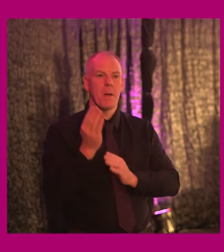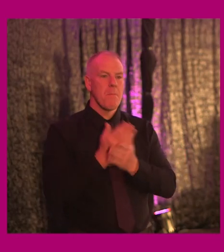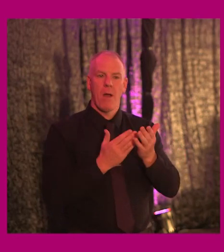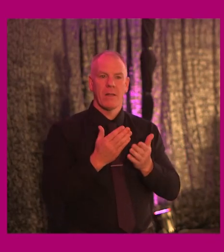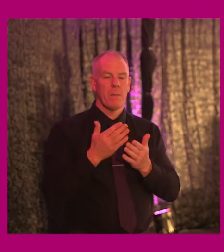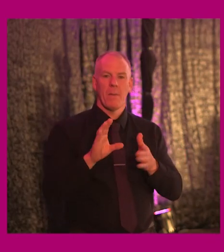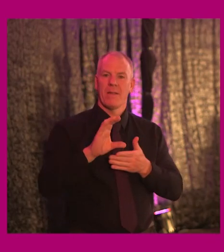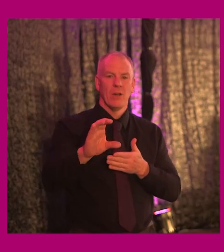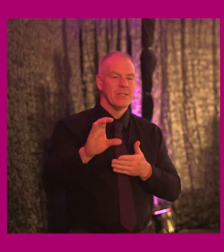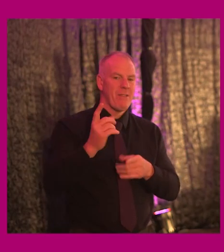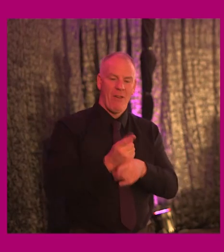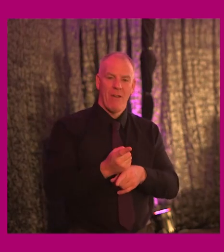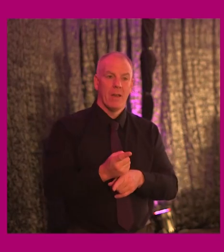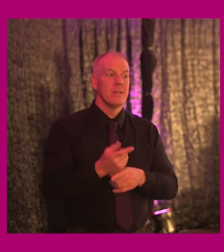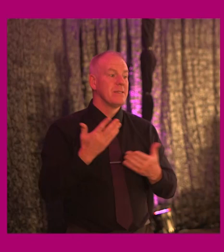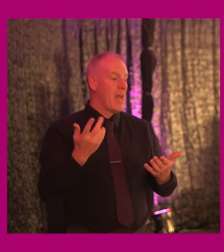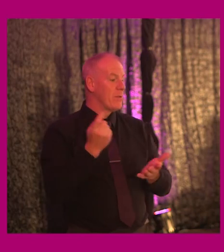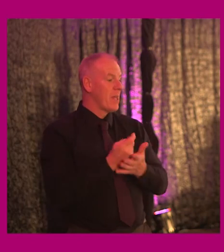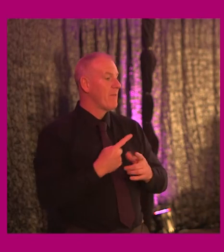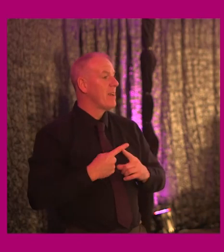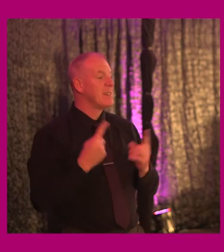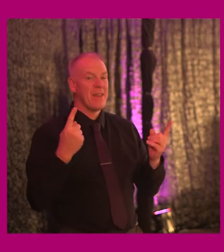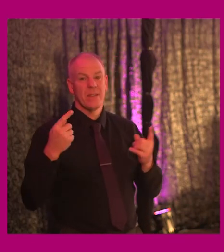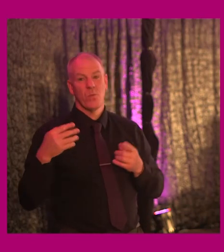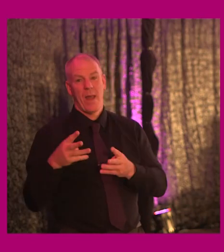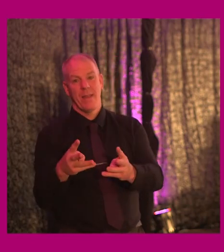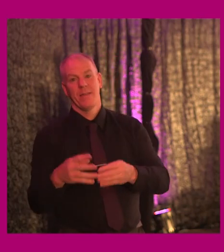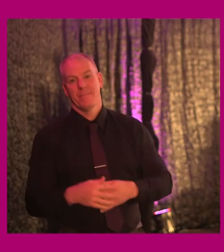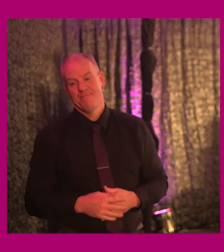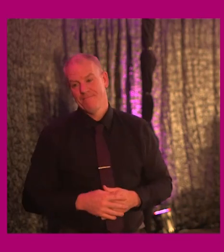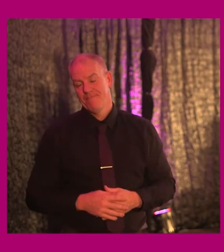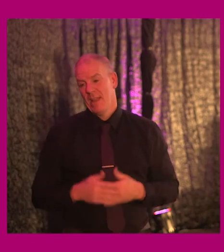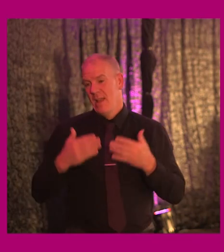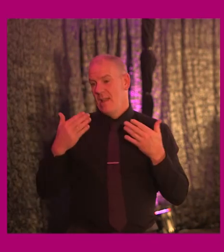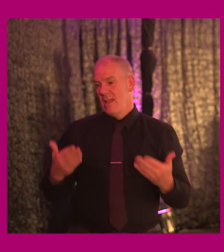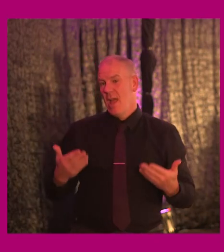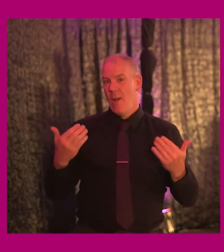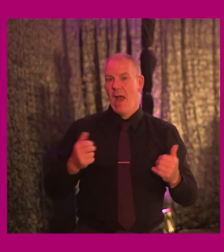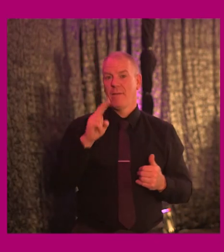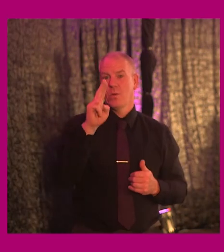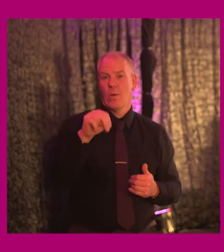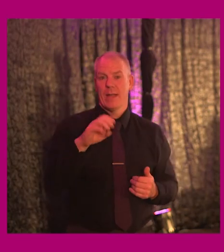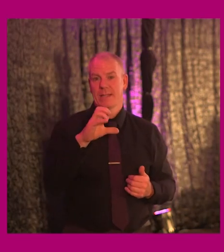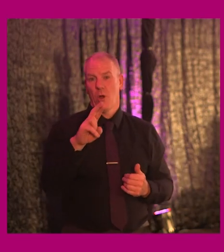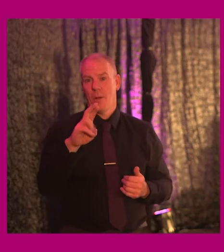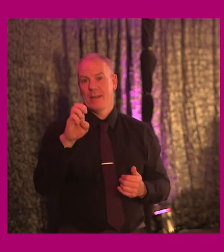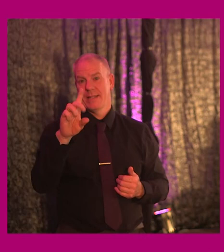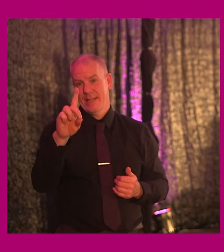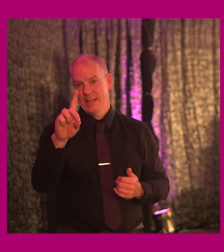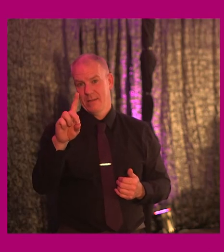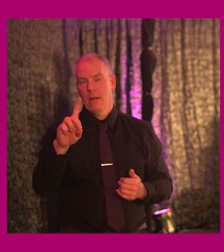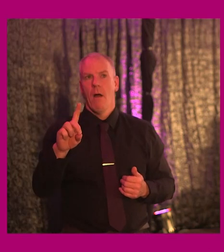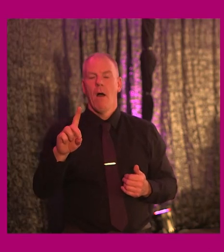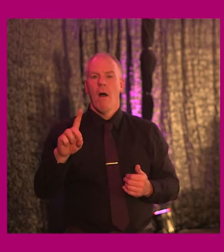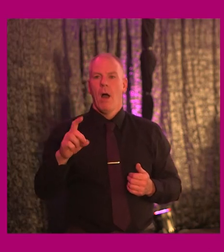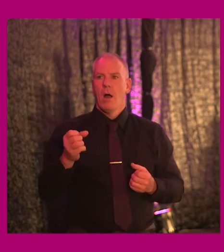granted. Perhaps it is time for a different route. Perhaps now that we have the UNC or PD, it's time to have our voices